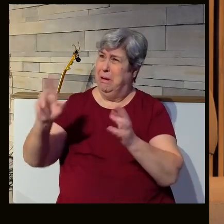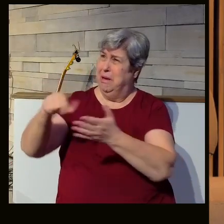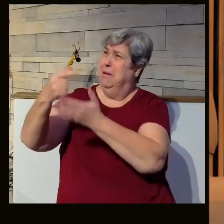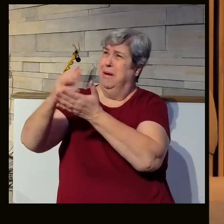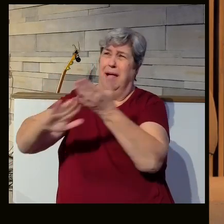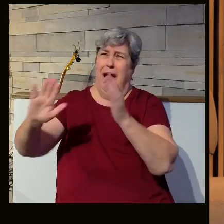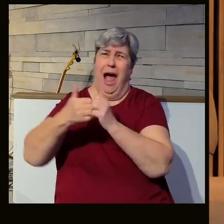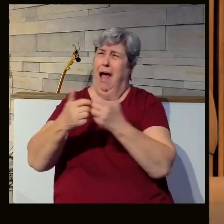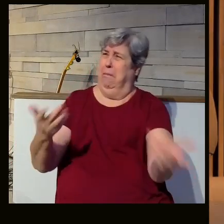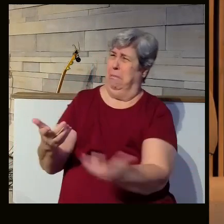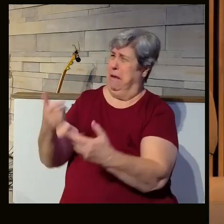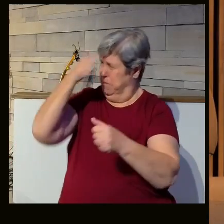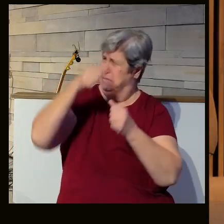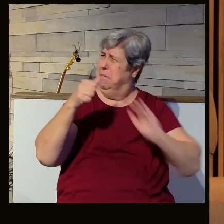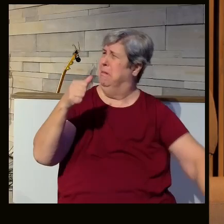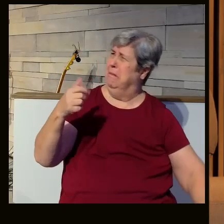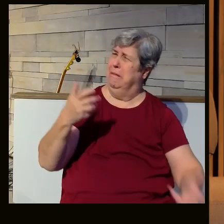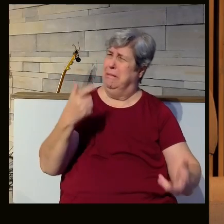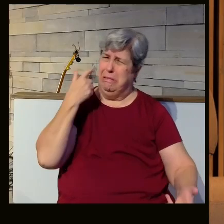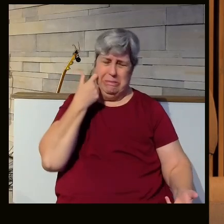Oh, my goodness. I can't believe you're about to graduate college.